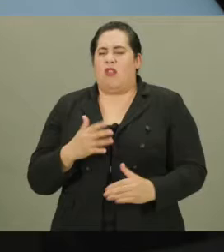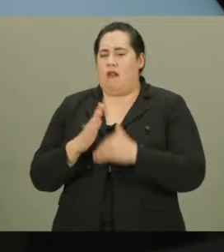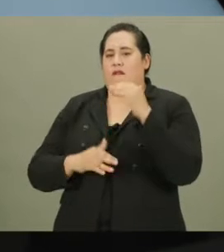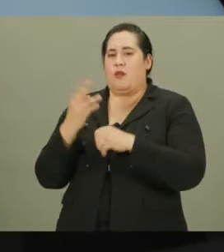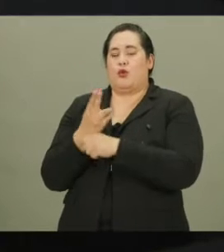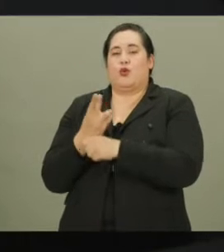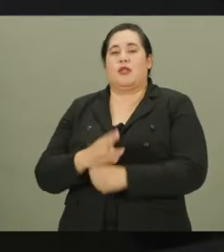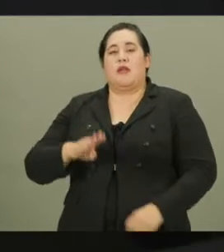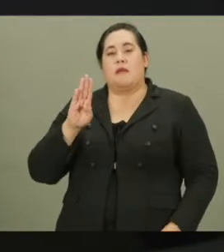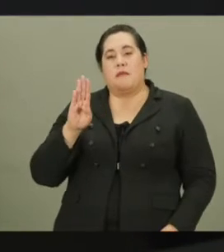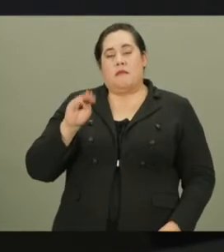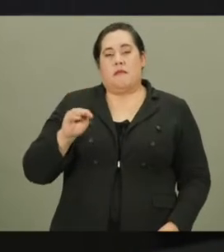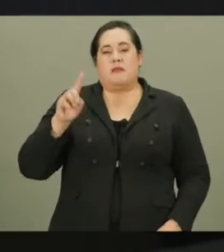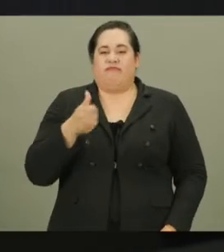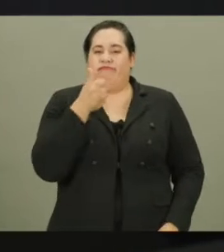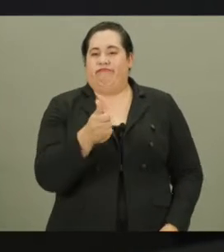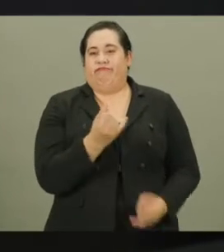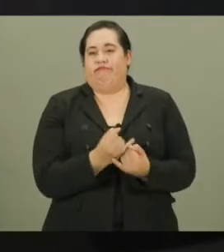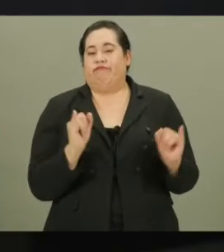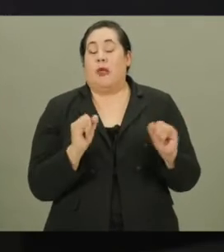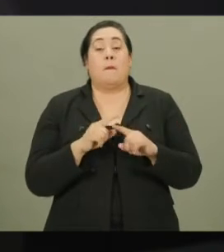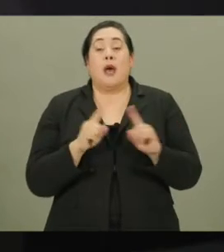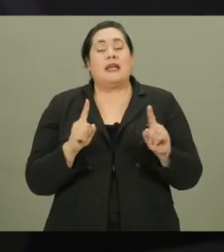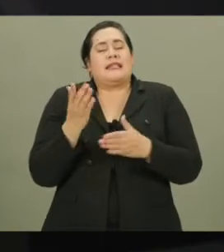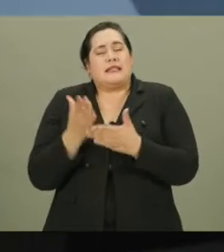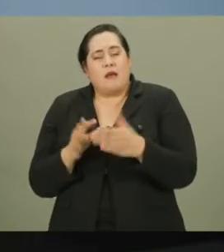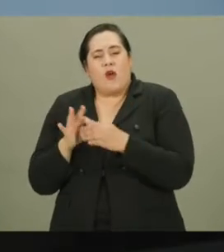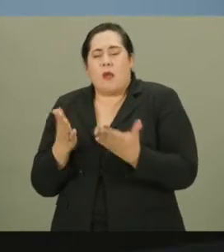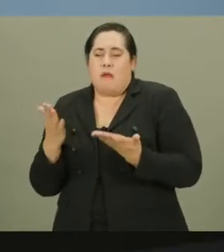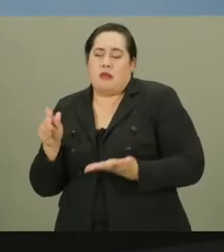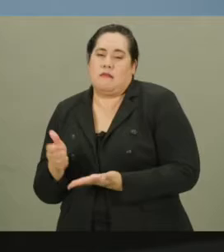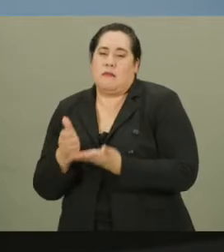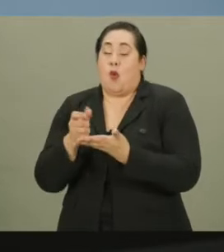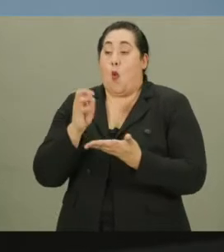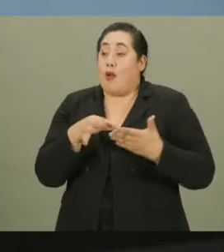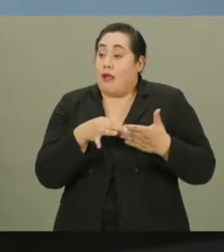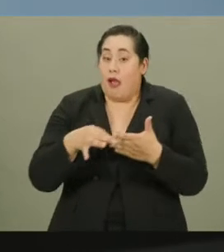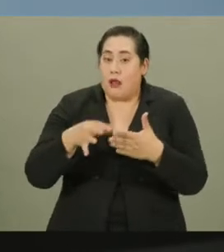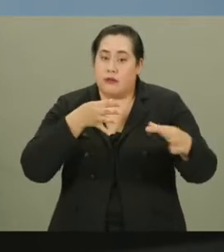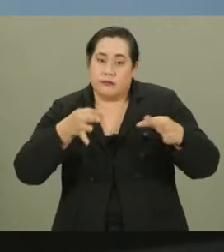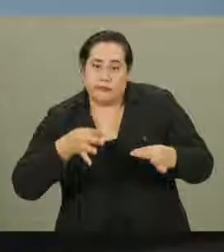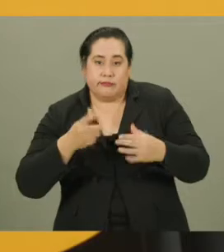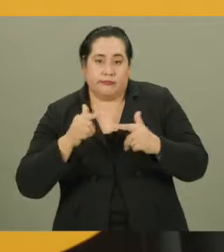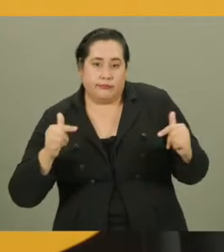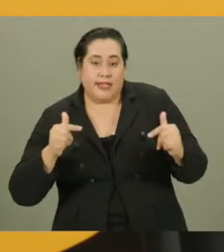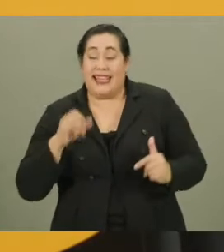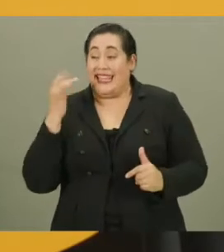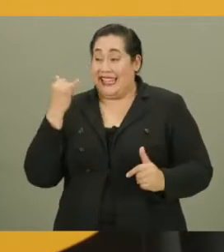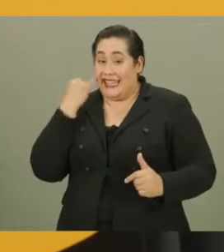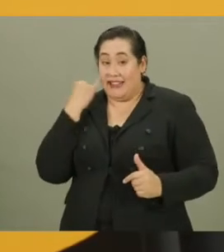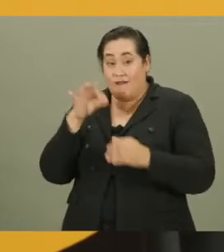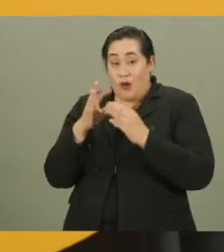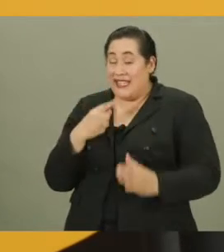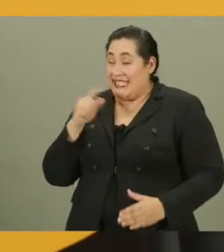voters are comfortable using the ballot marking device on their own. However, some voters may need assistance or guidance. If a voter